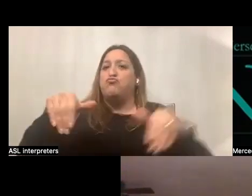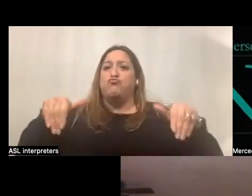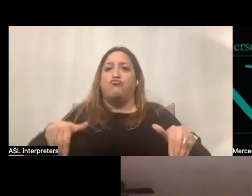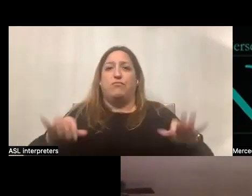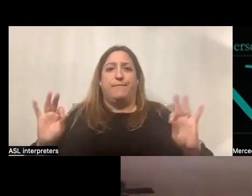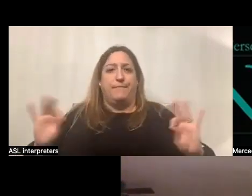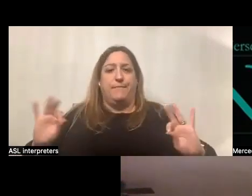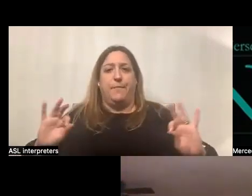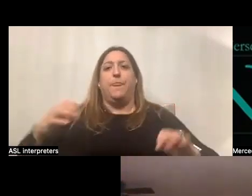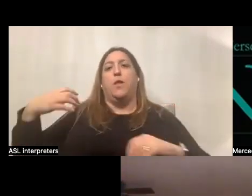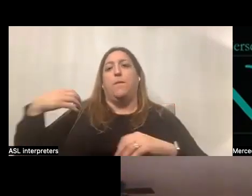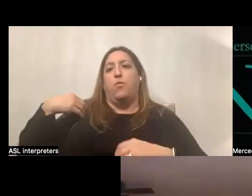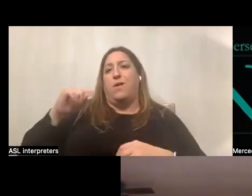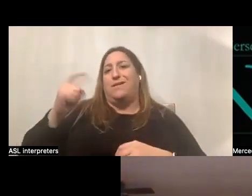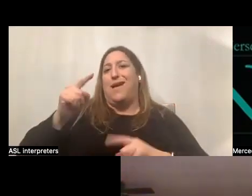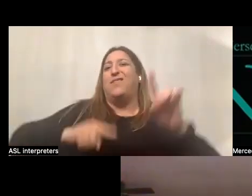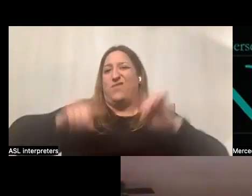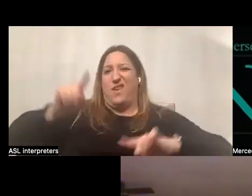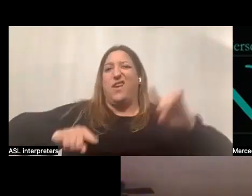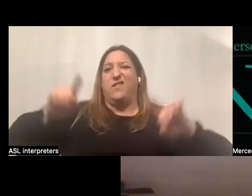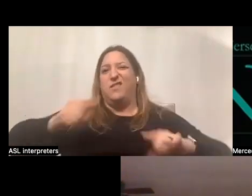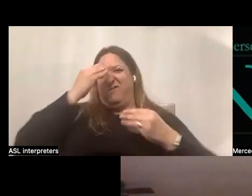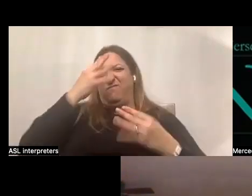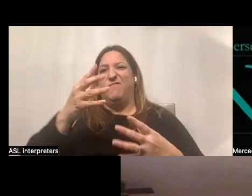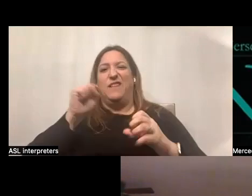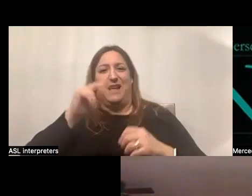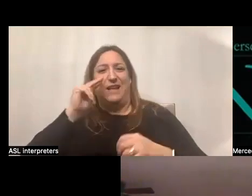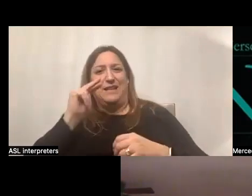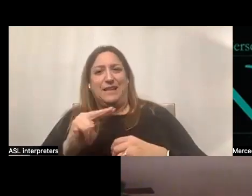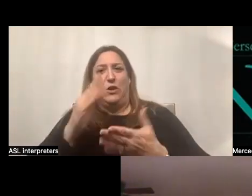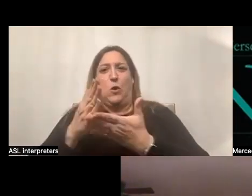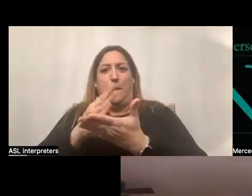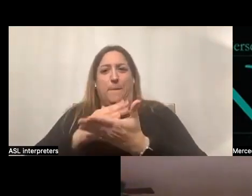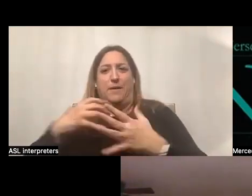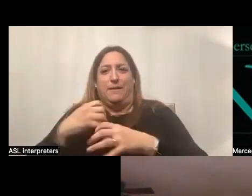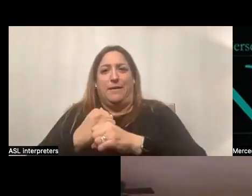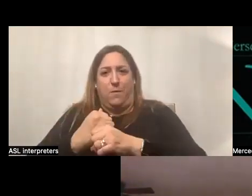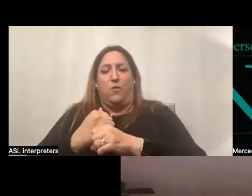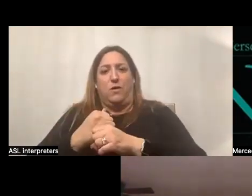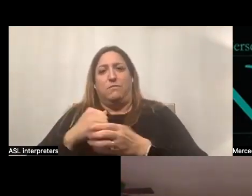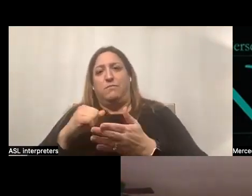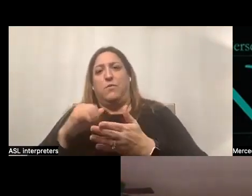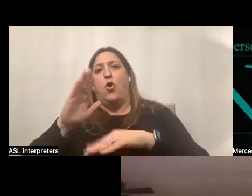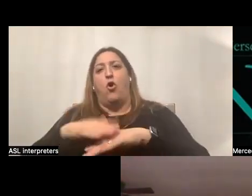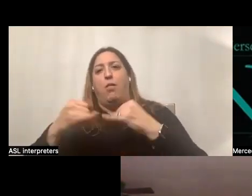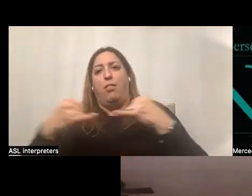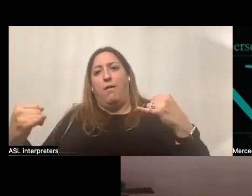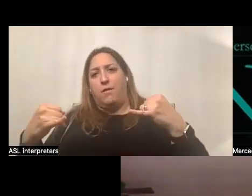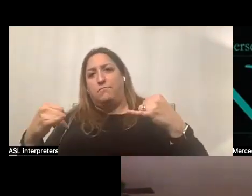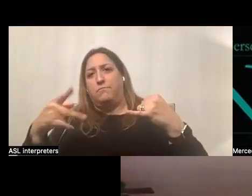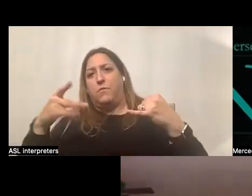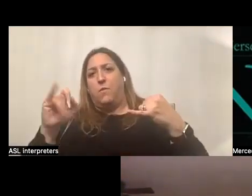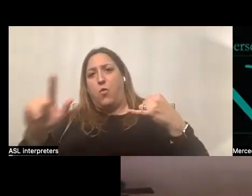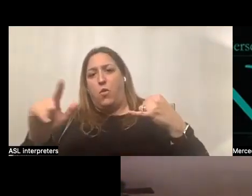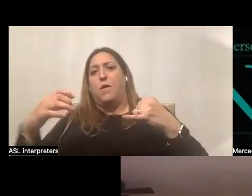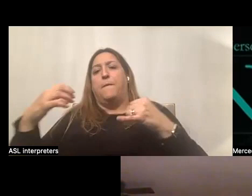employer taxes varies. This information can be seen in your budget summary in the better online quarter. Employee taxes